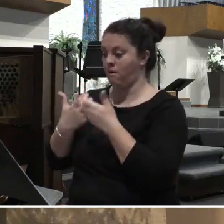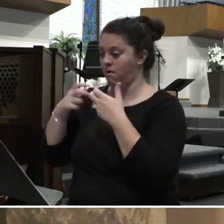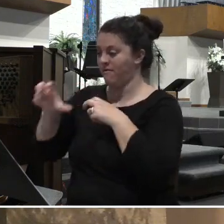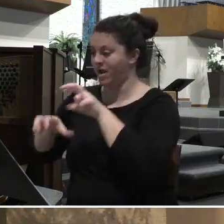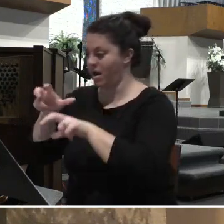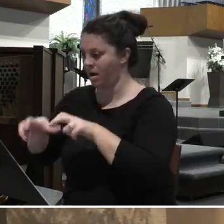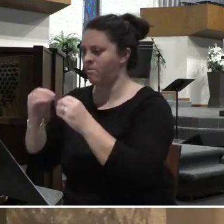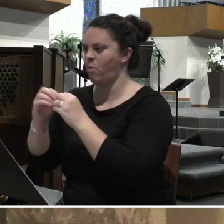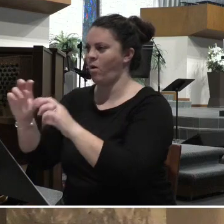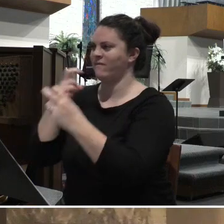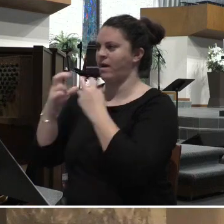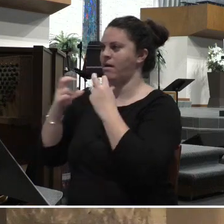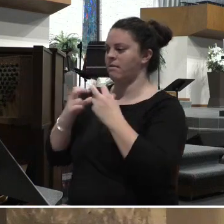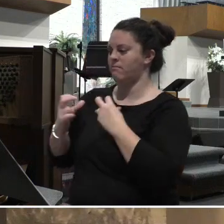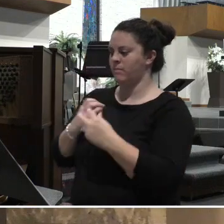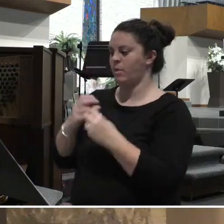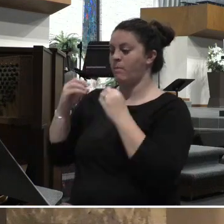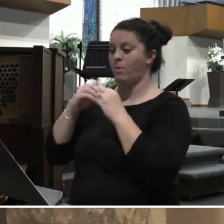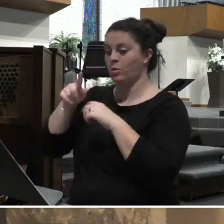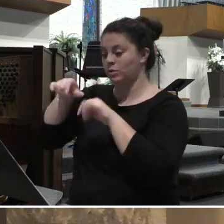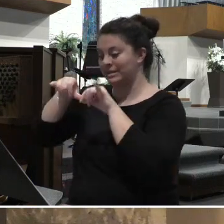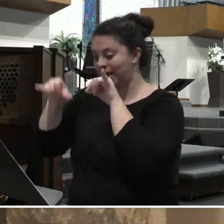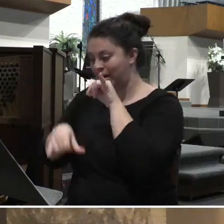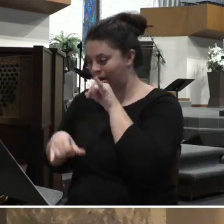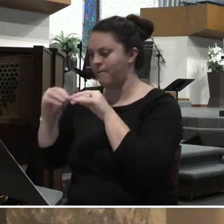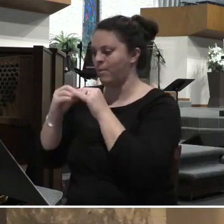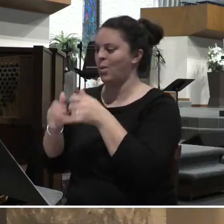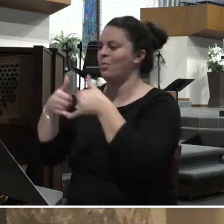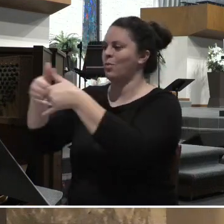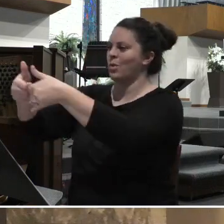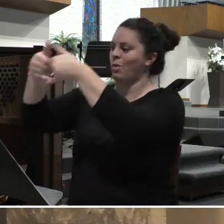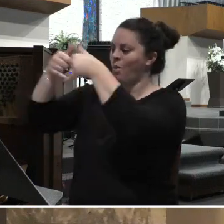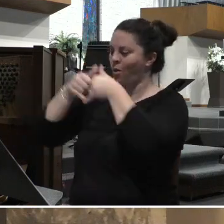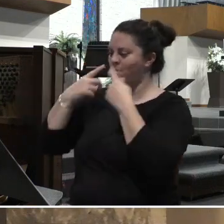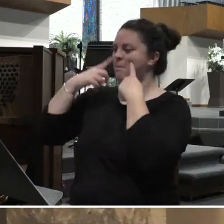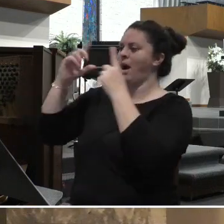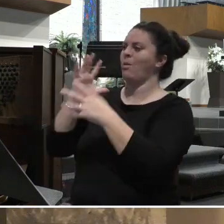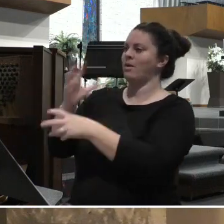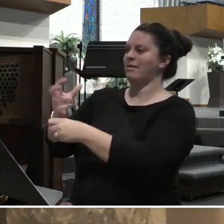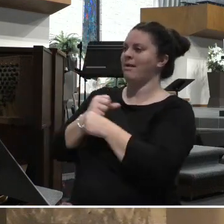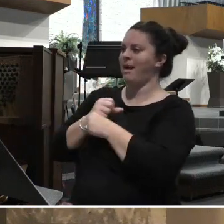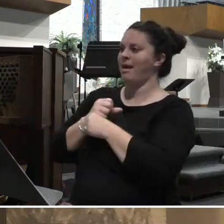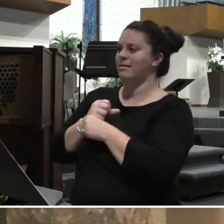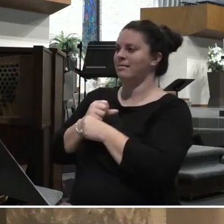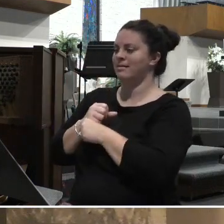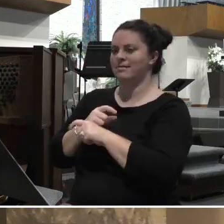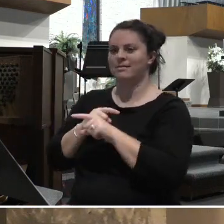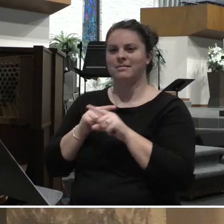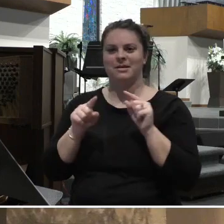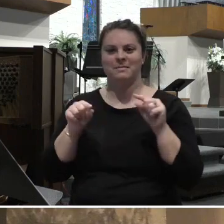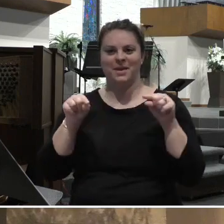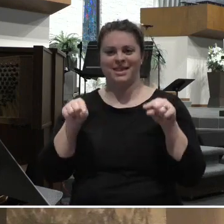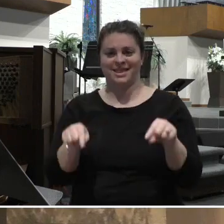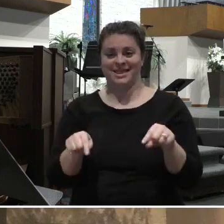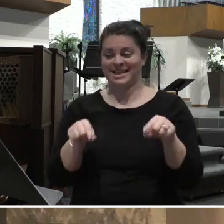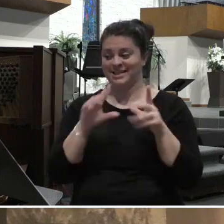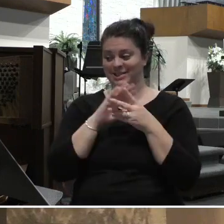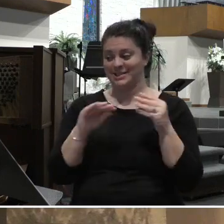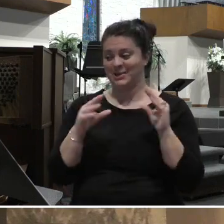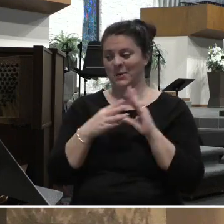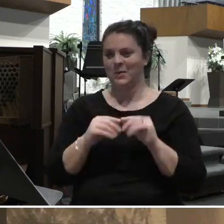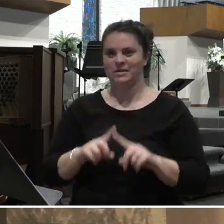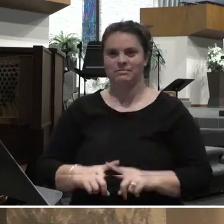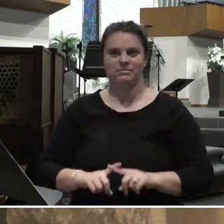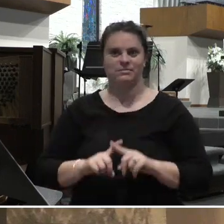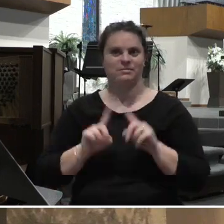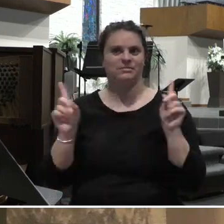get out. The longer you stay, the more reward you get. This is not at all what's happening in this parable. So I